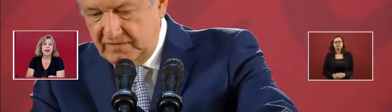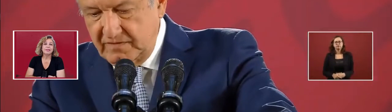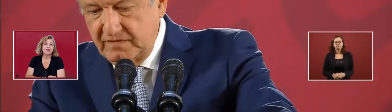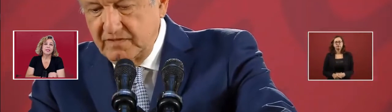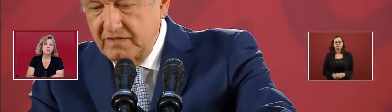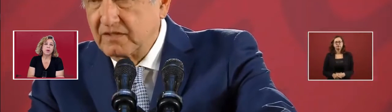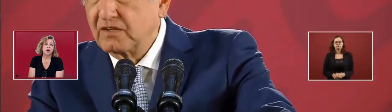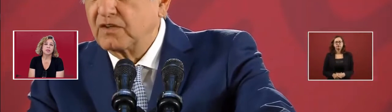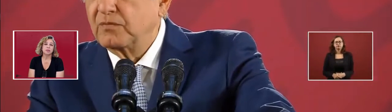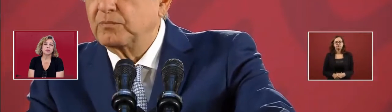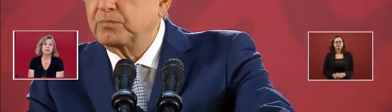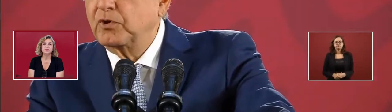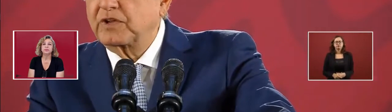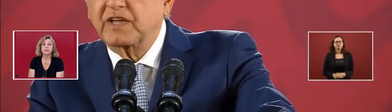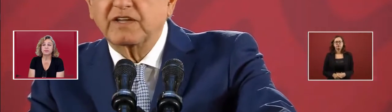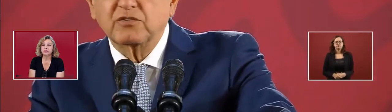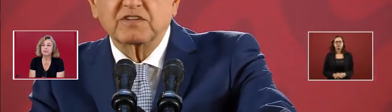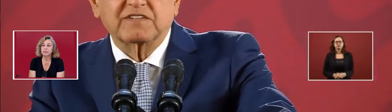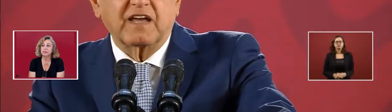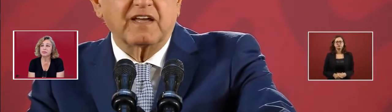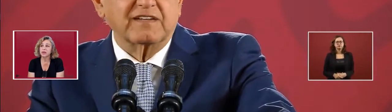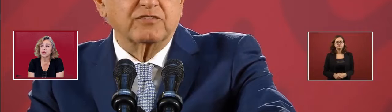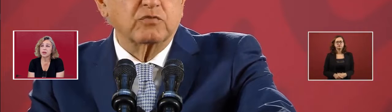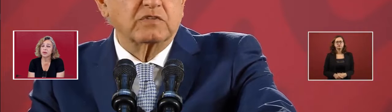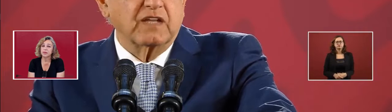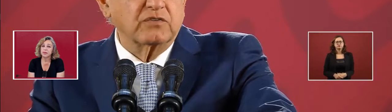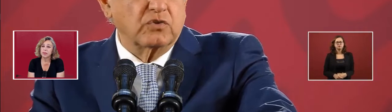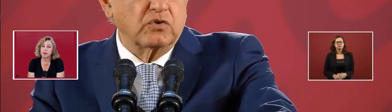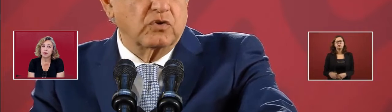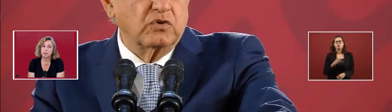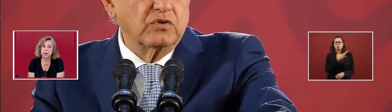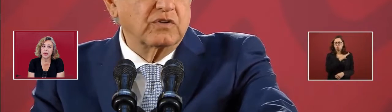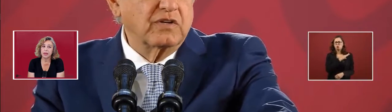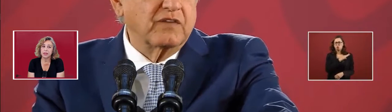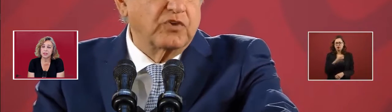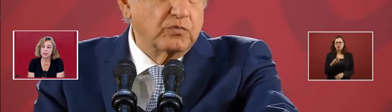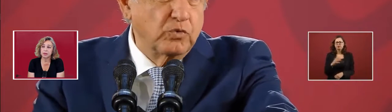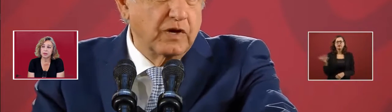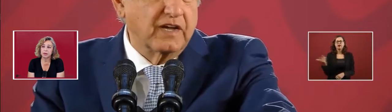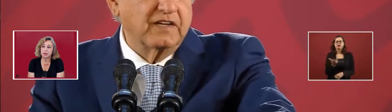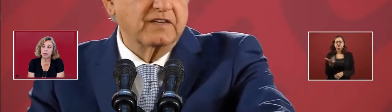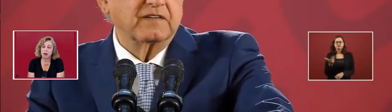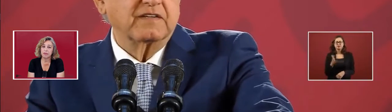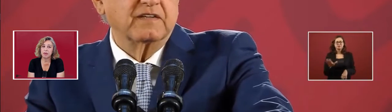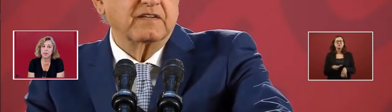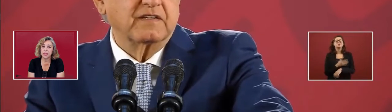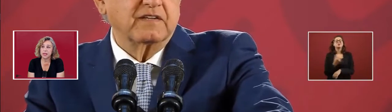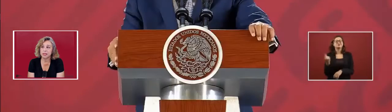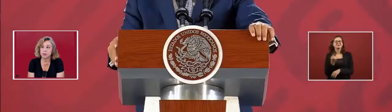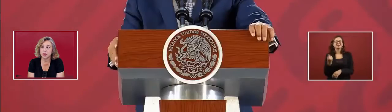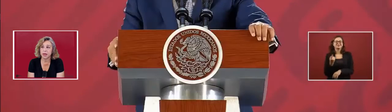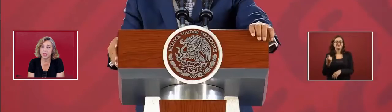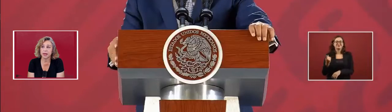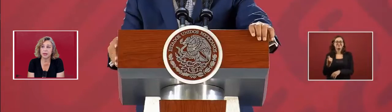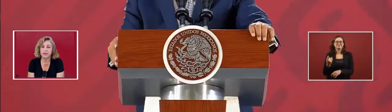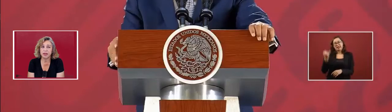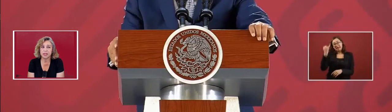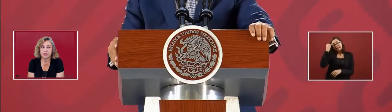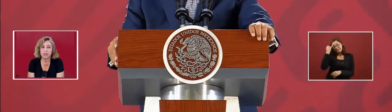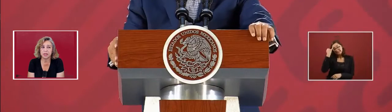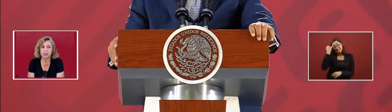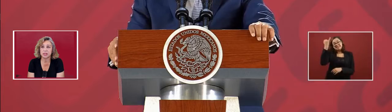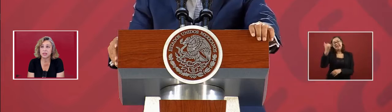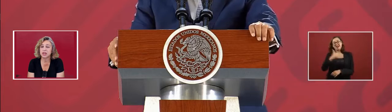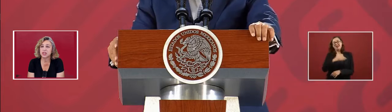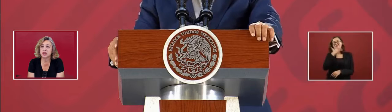And this is possible because our formula is working, giving